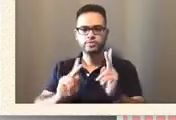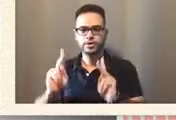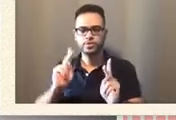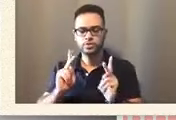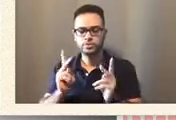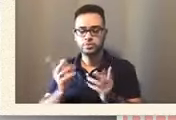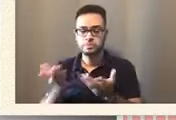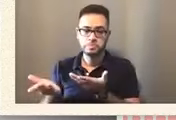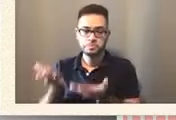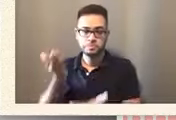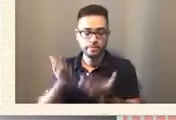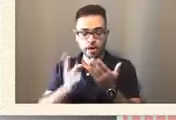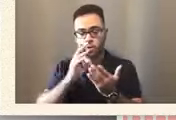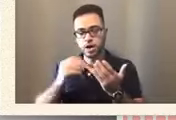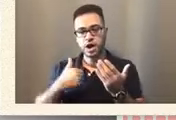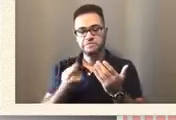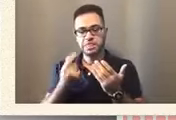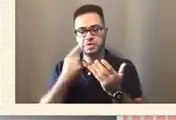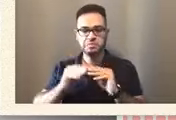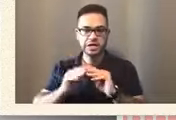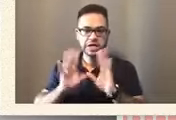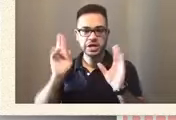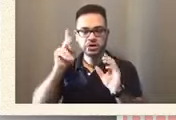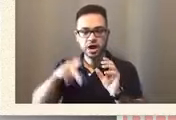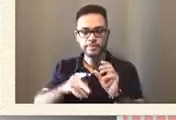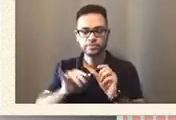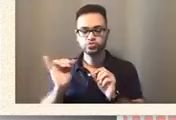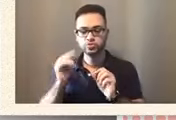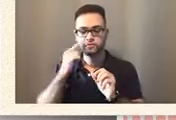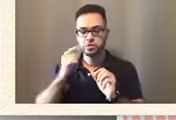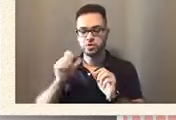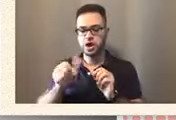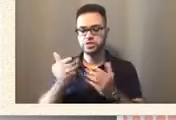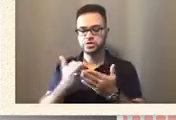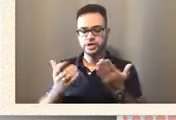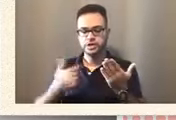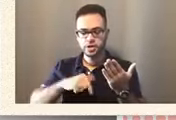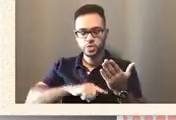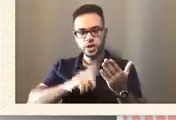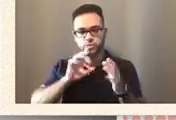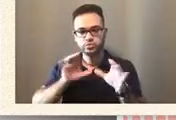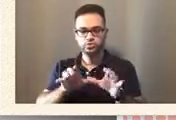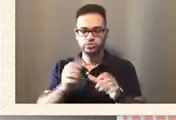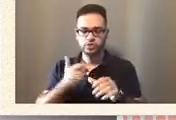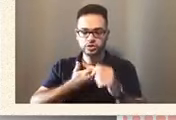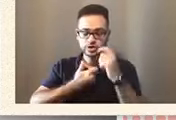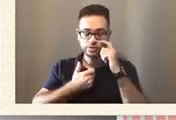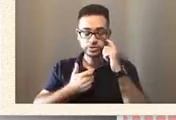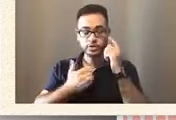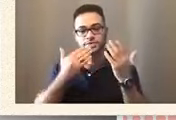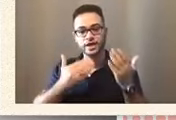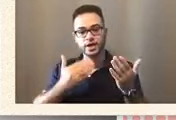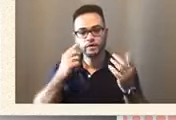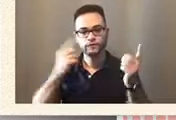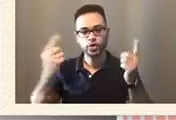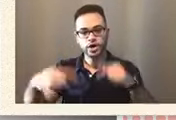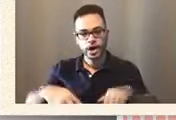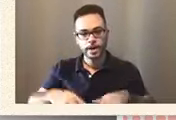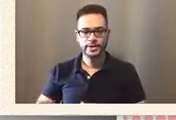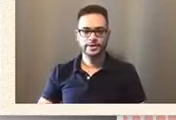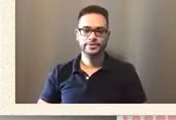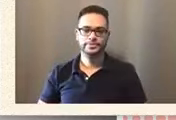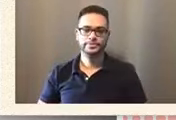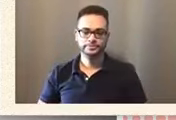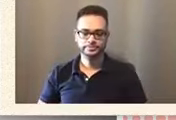some of the things that we need to be doing ourselves. So thank you for coming. Let us know when should we open the